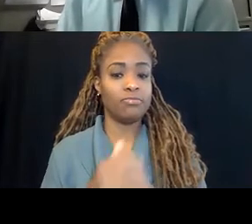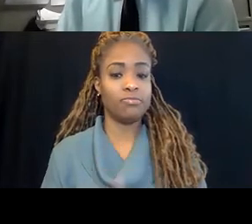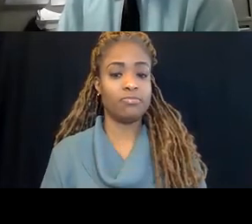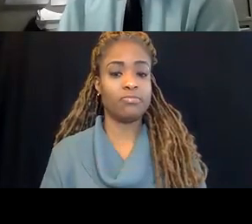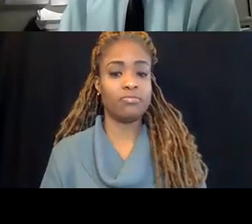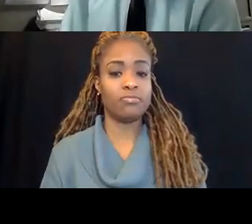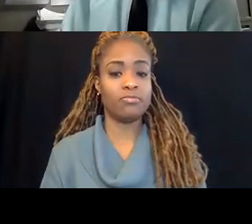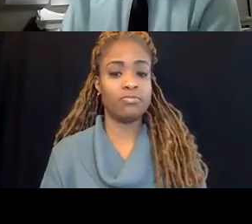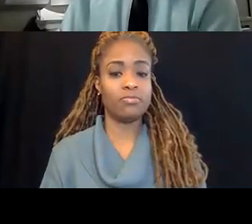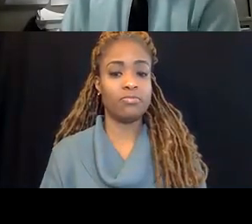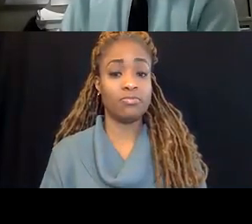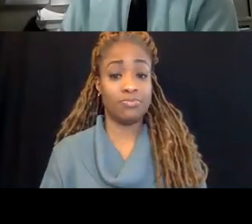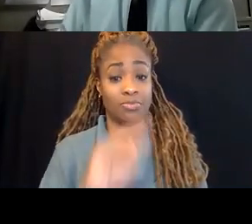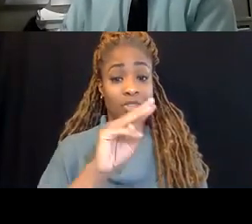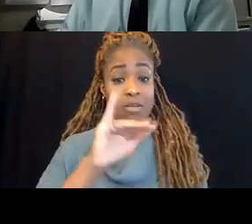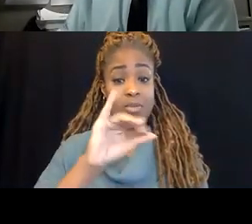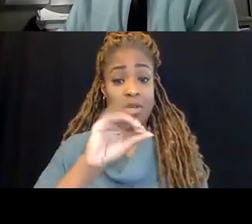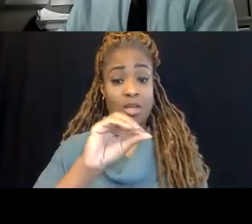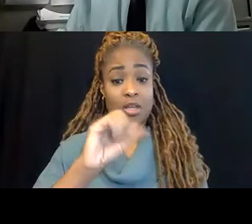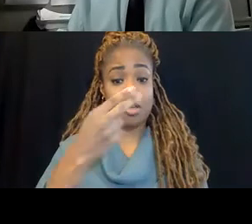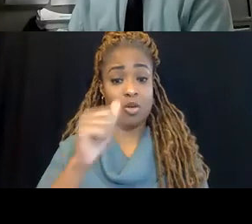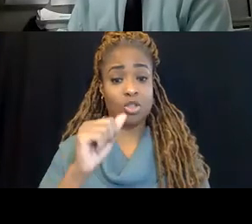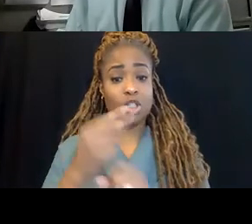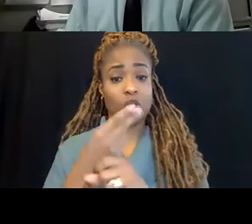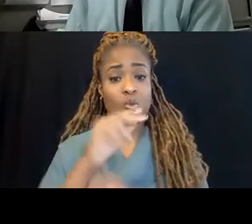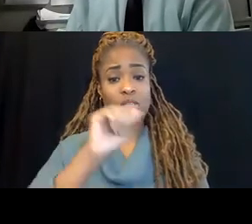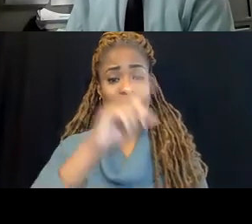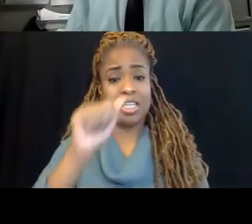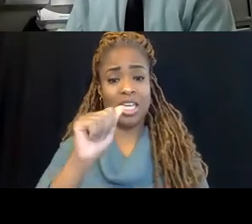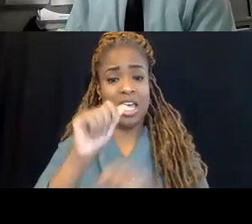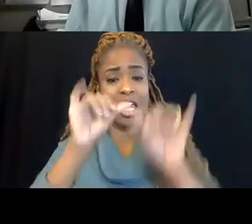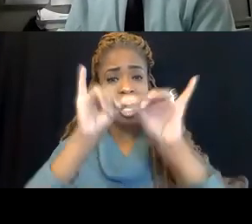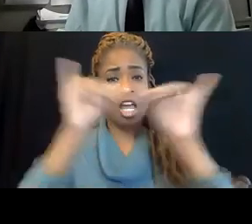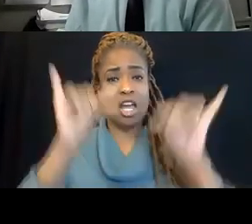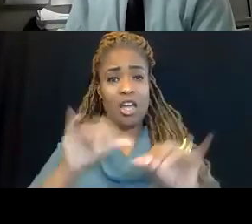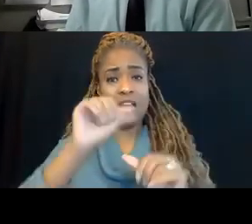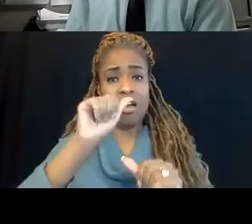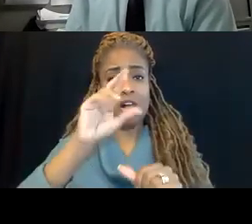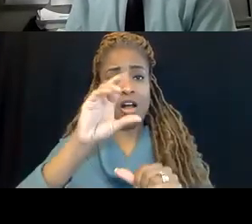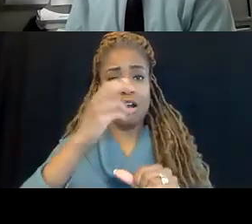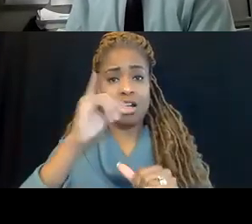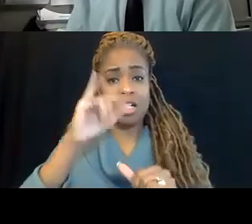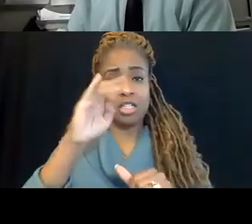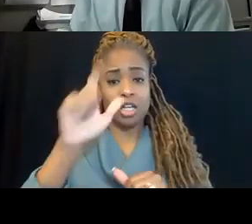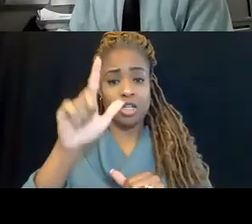Does MIOSHA use ADA architectural guidelines in their practices too?